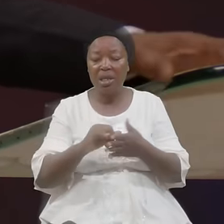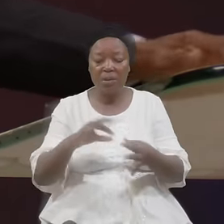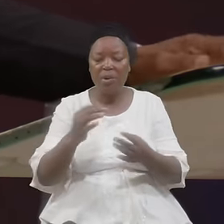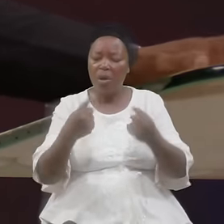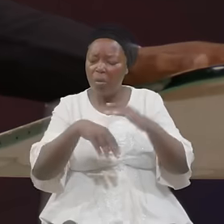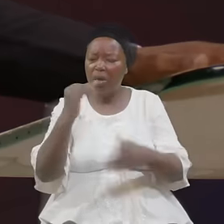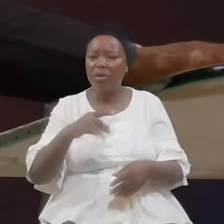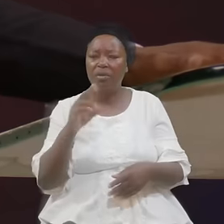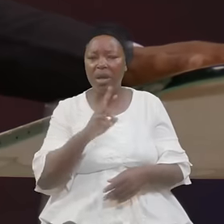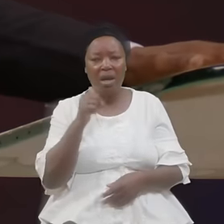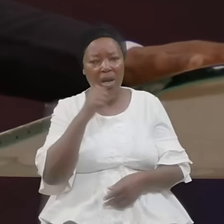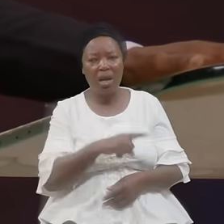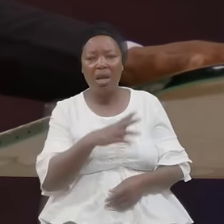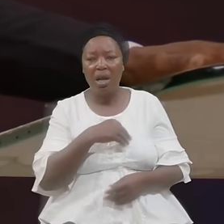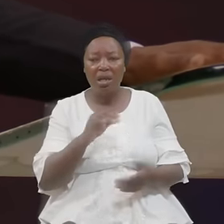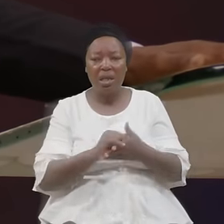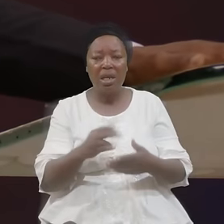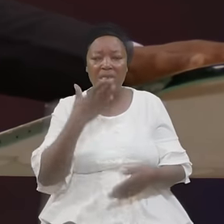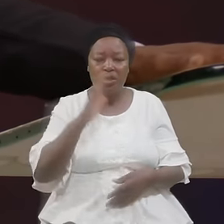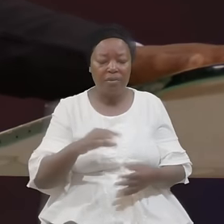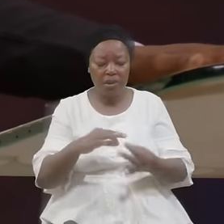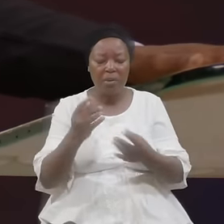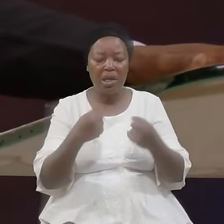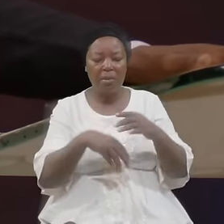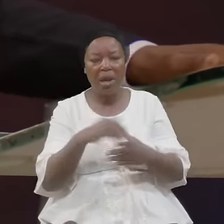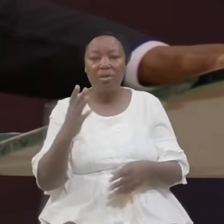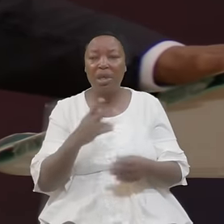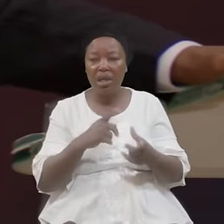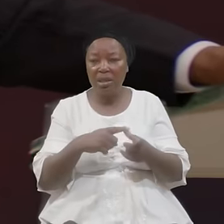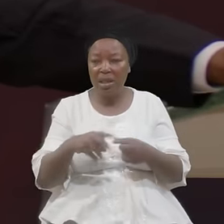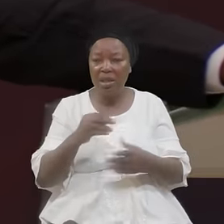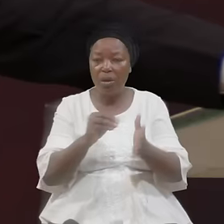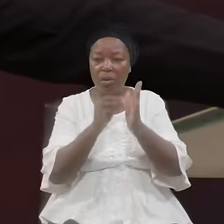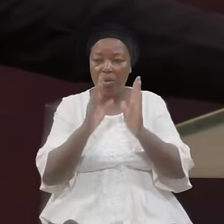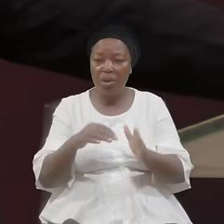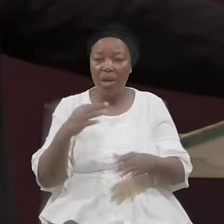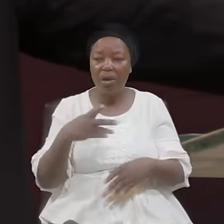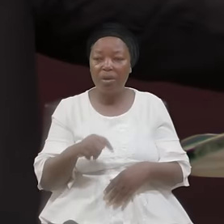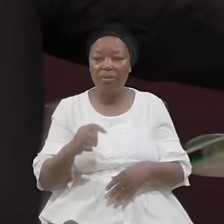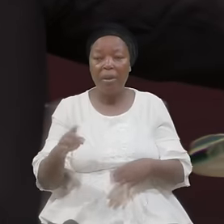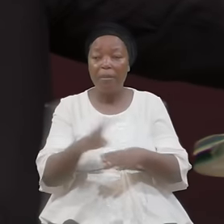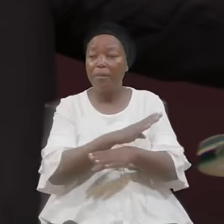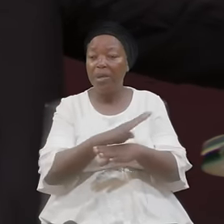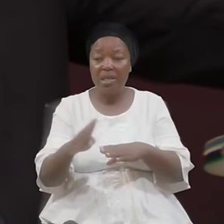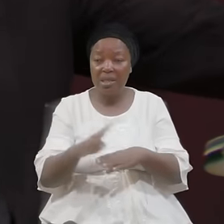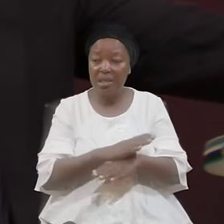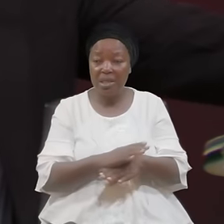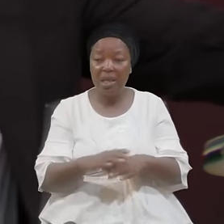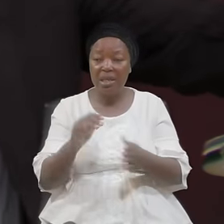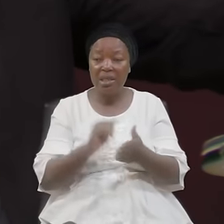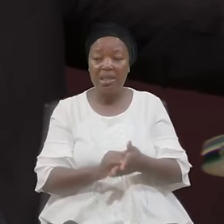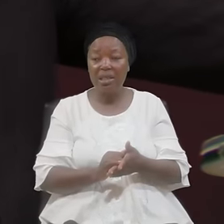And It Came Out And Then The Owners Of The Business That